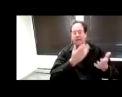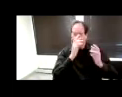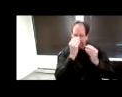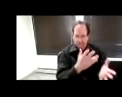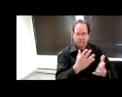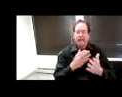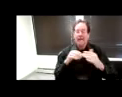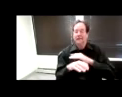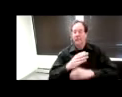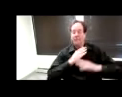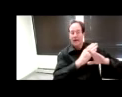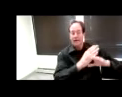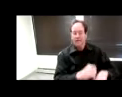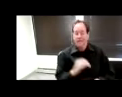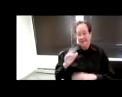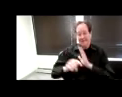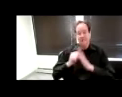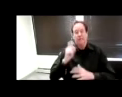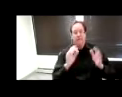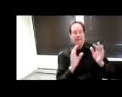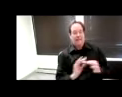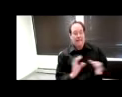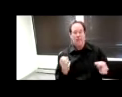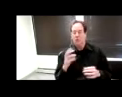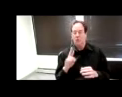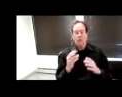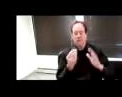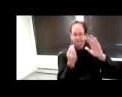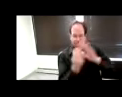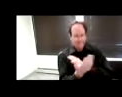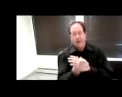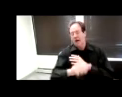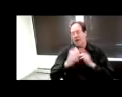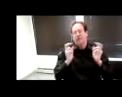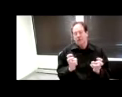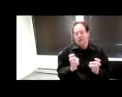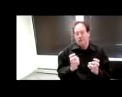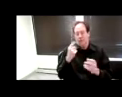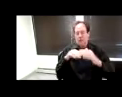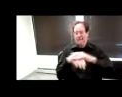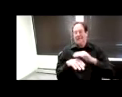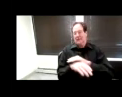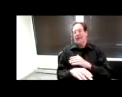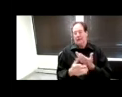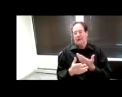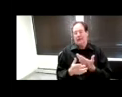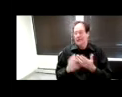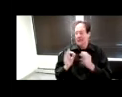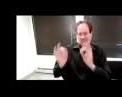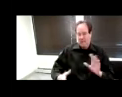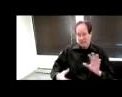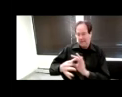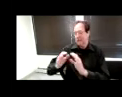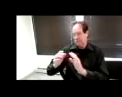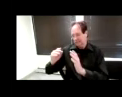captioned, or to indicate some other issue that they're having with the accessibility of a particular